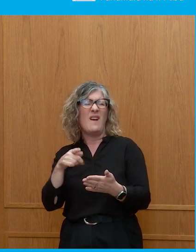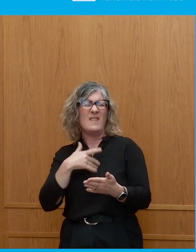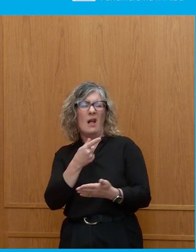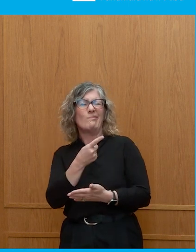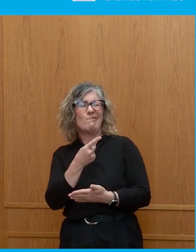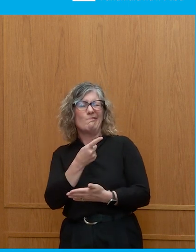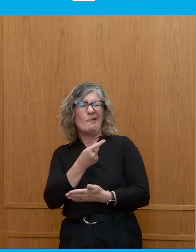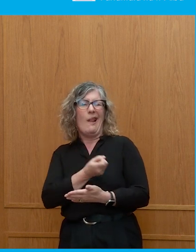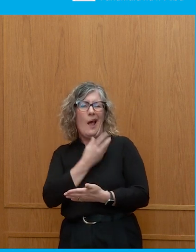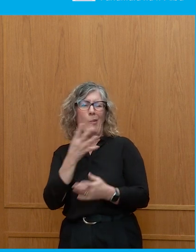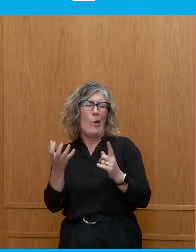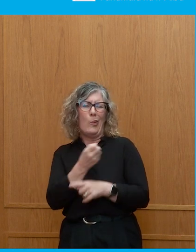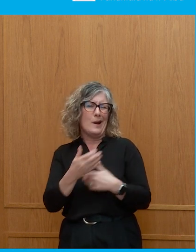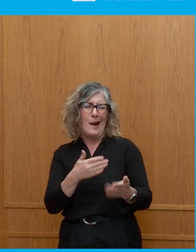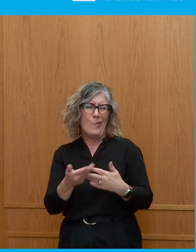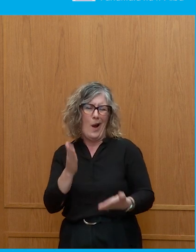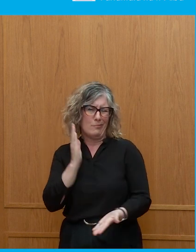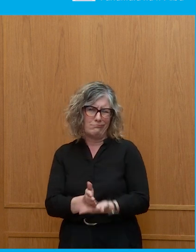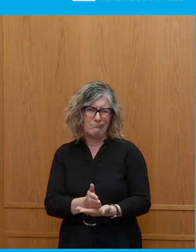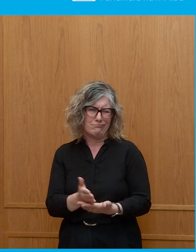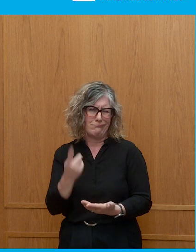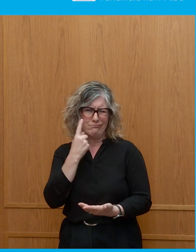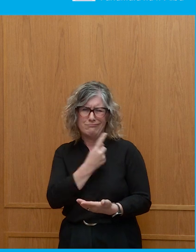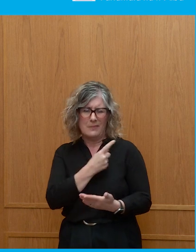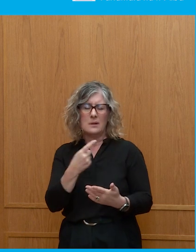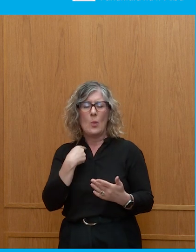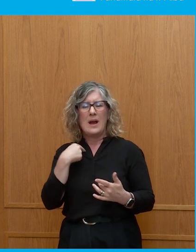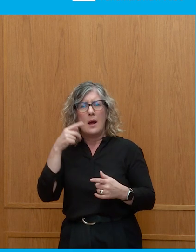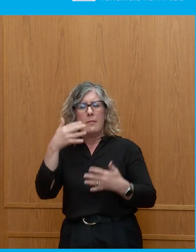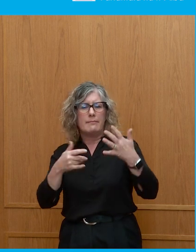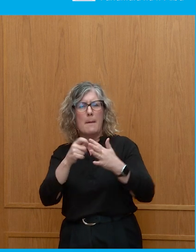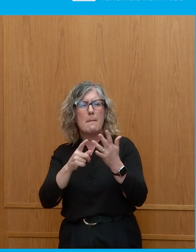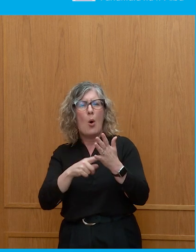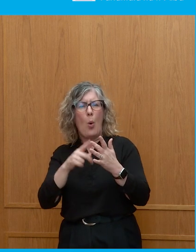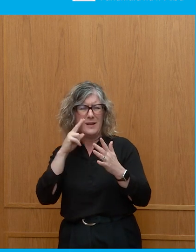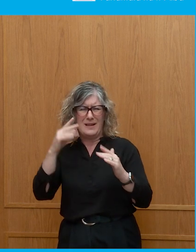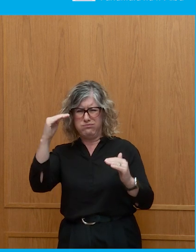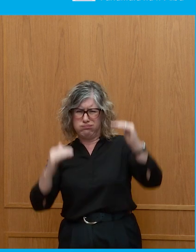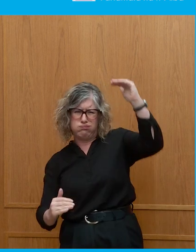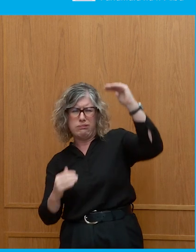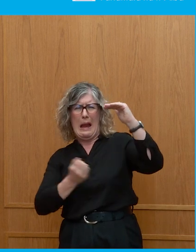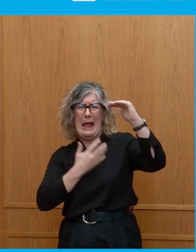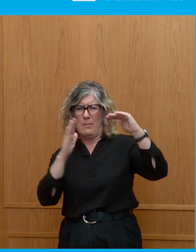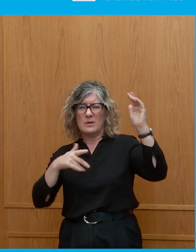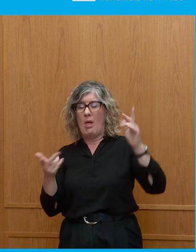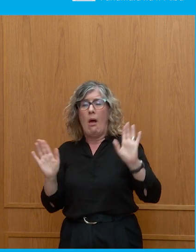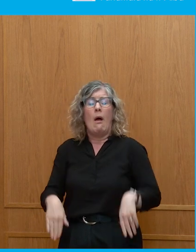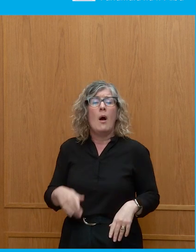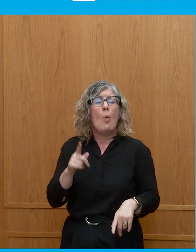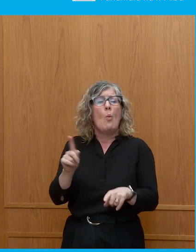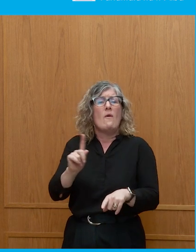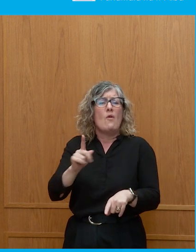ahead, but, you know, the polling showed Labour miles ahead. That's a disincentive for a lot of people to turn out. The two leaders,